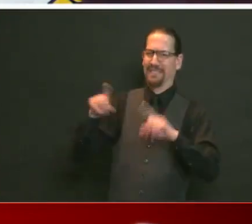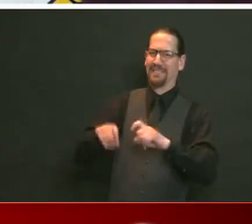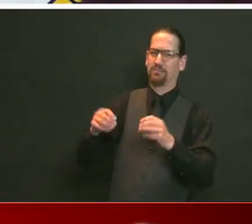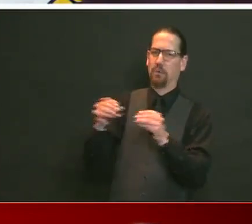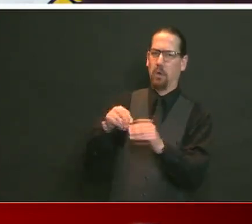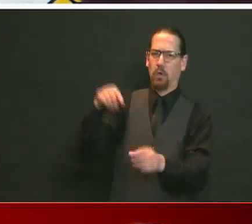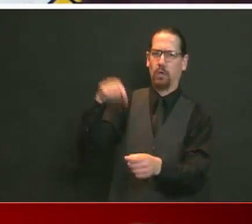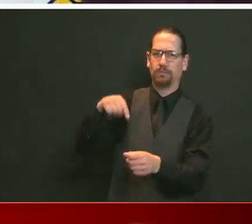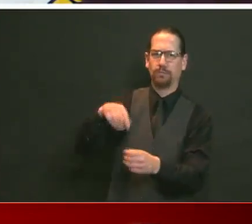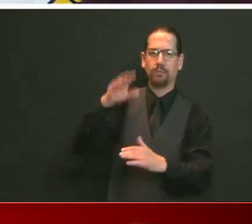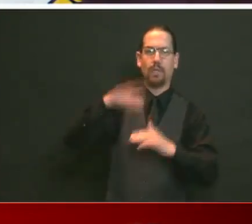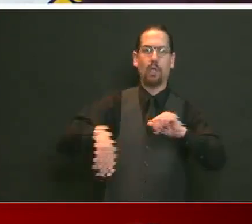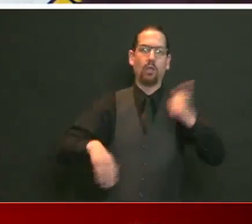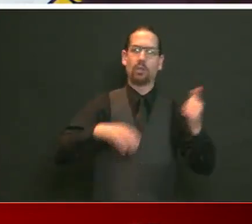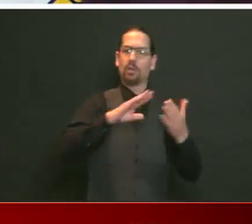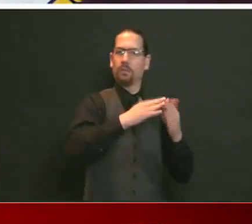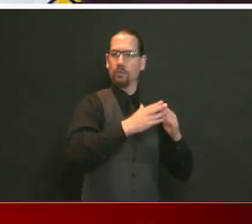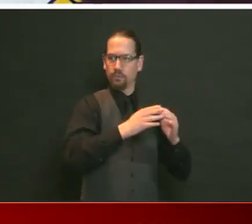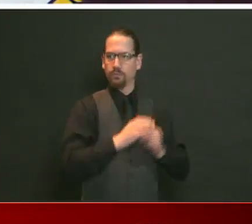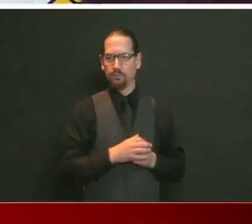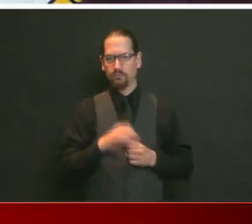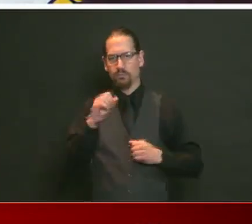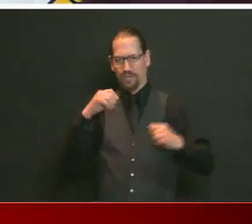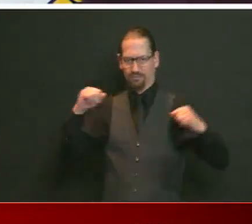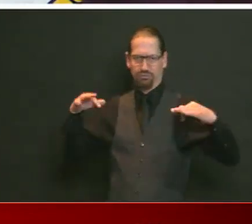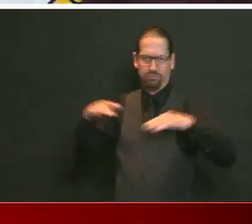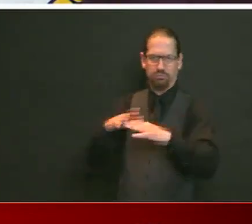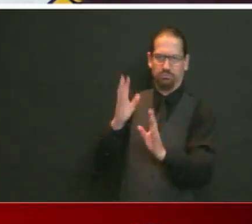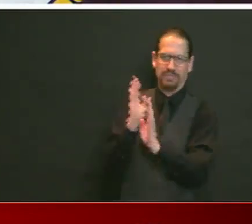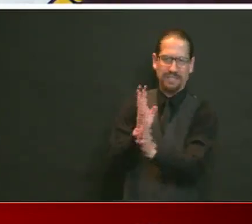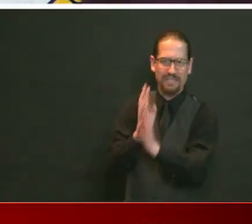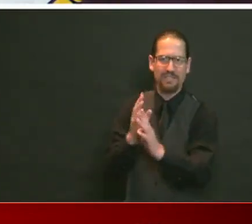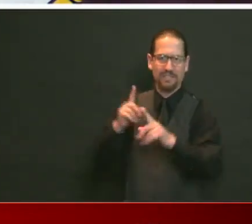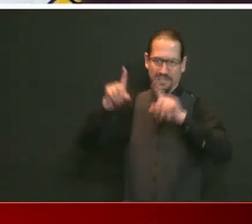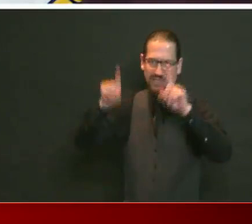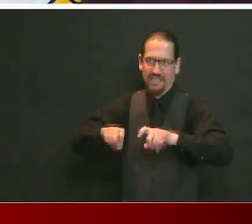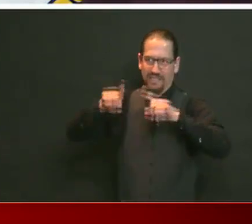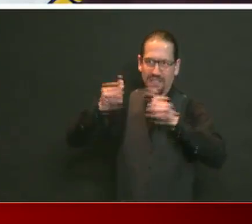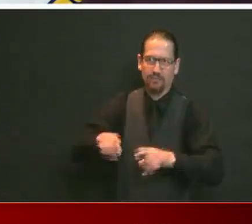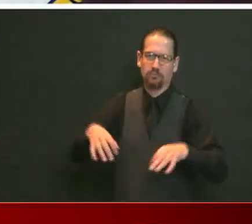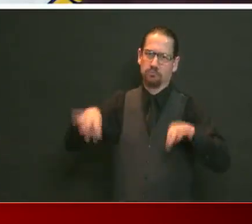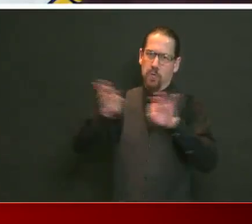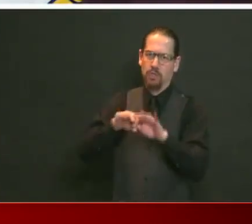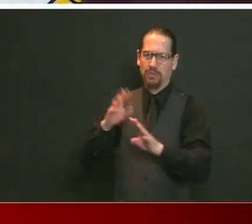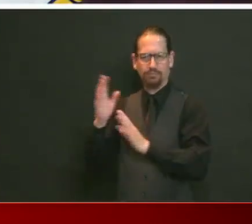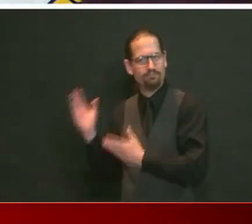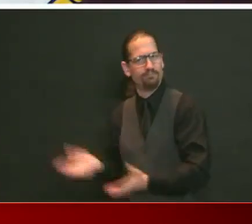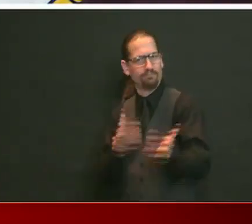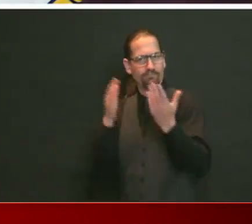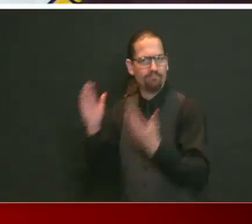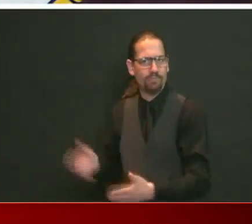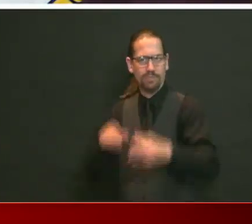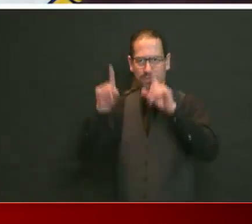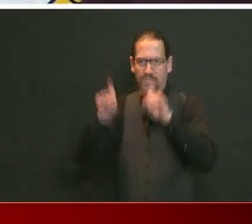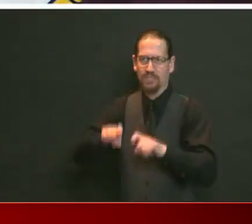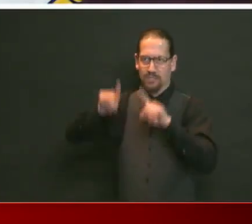community, and everybody can go and can get their tests for free or covered by insurance.